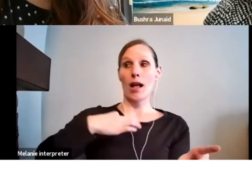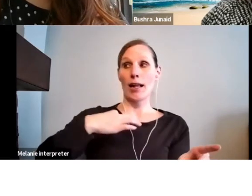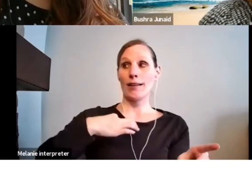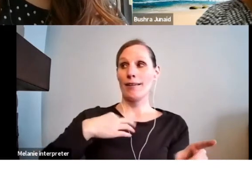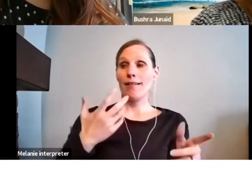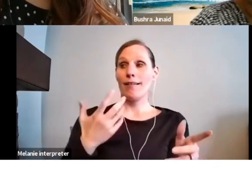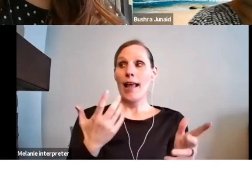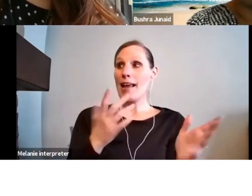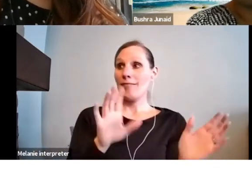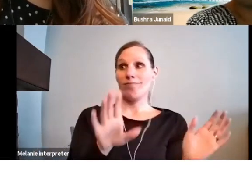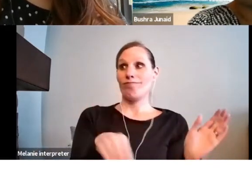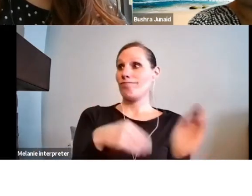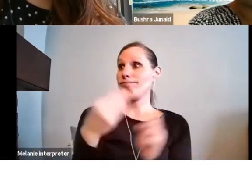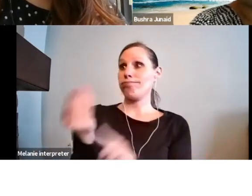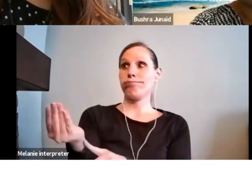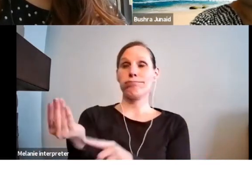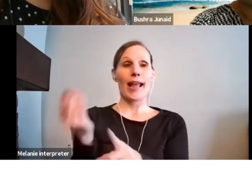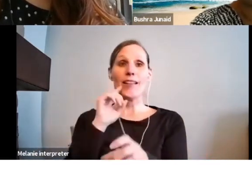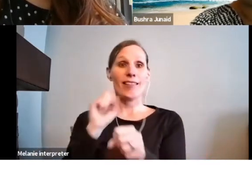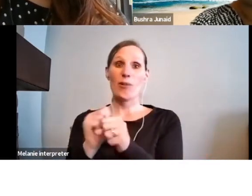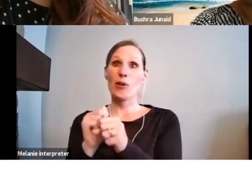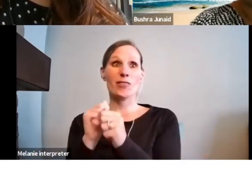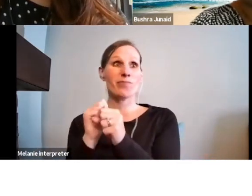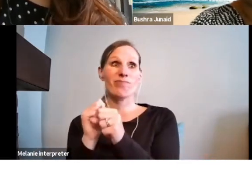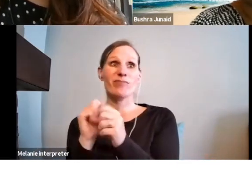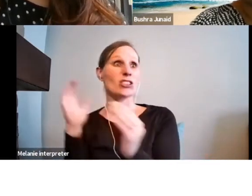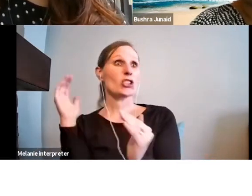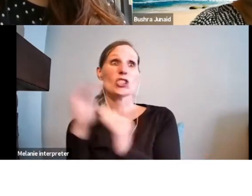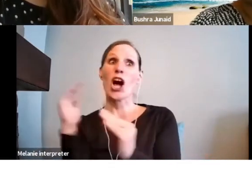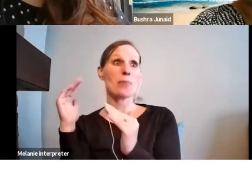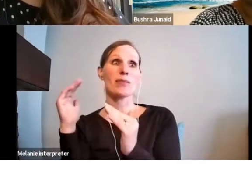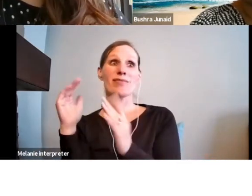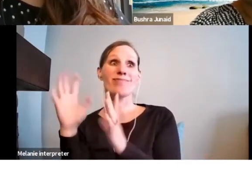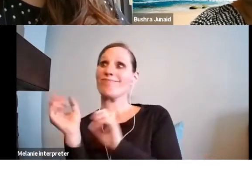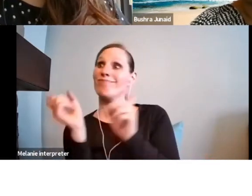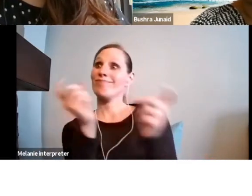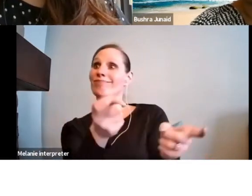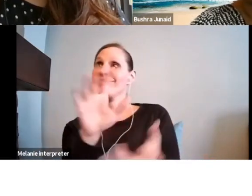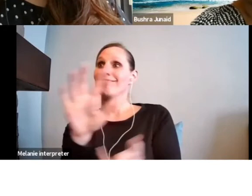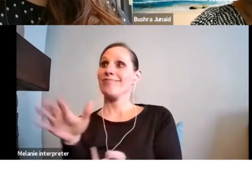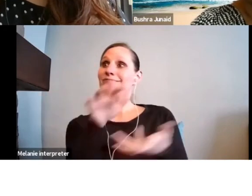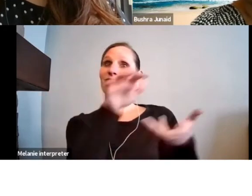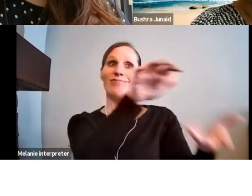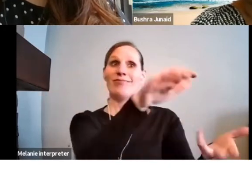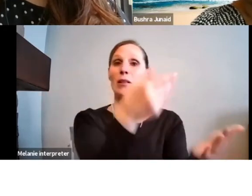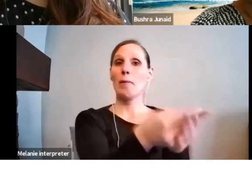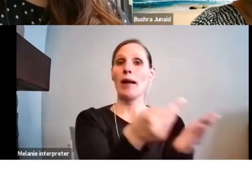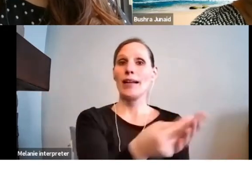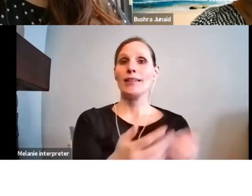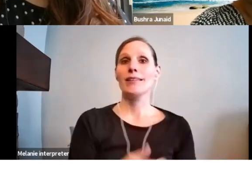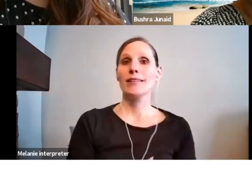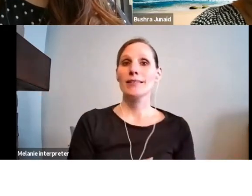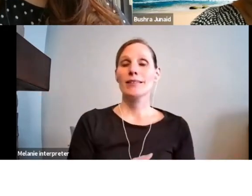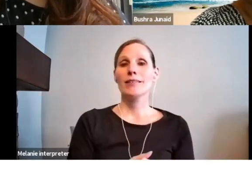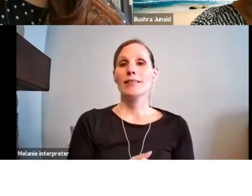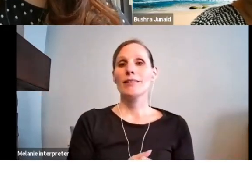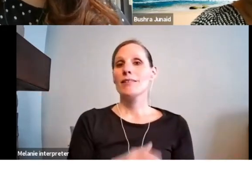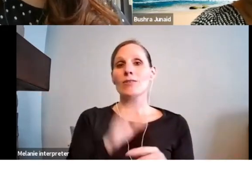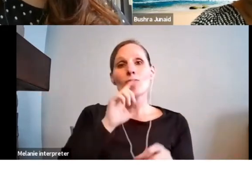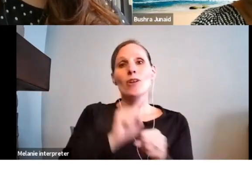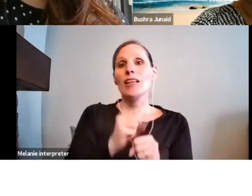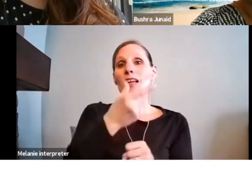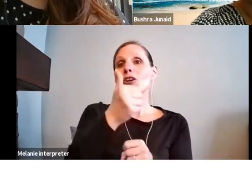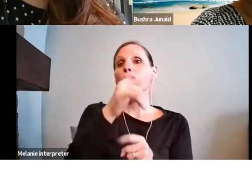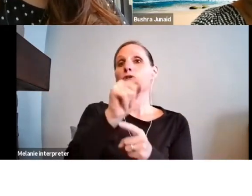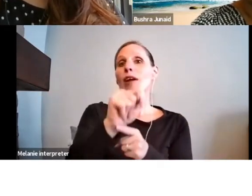proposal. So in terms of hiring a grant writer, this is not a guarantee that you'll get a grant. A grant writer's application is